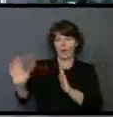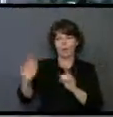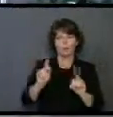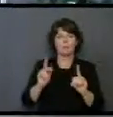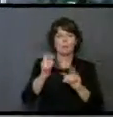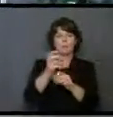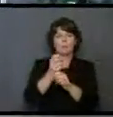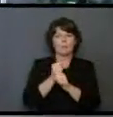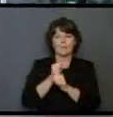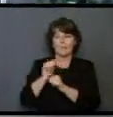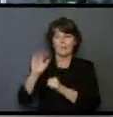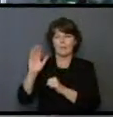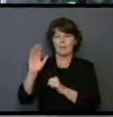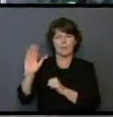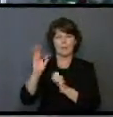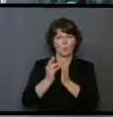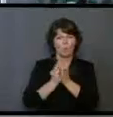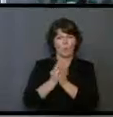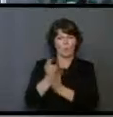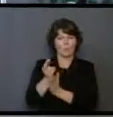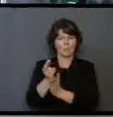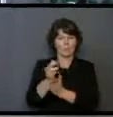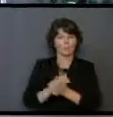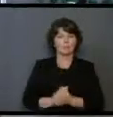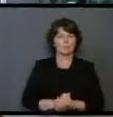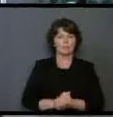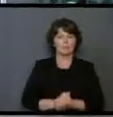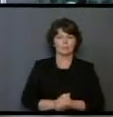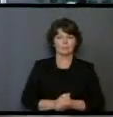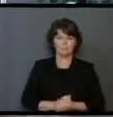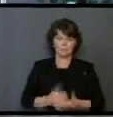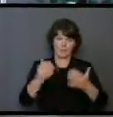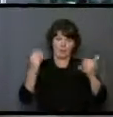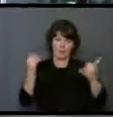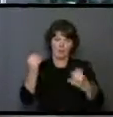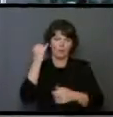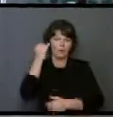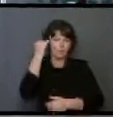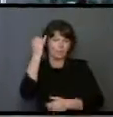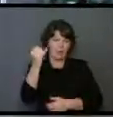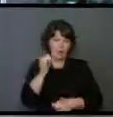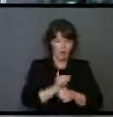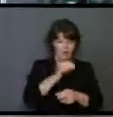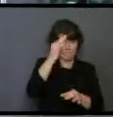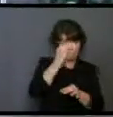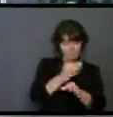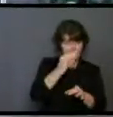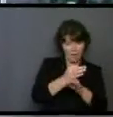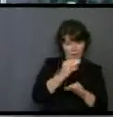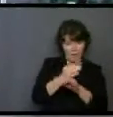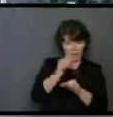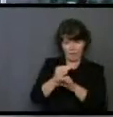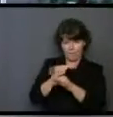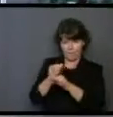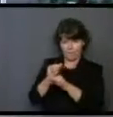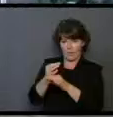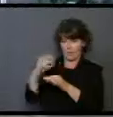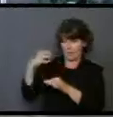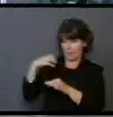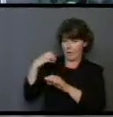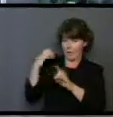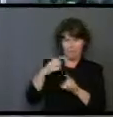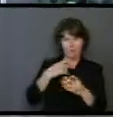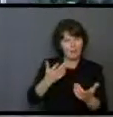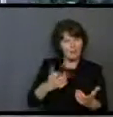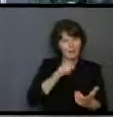could receive His righteousness. Now imagine working faithfully only to have the Master come and say, you're not doing